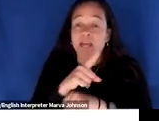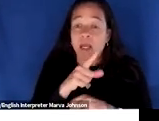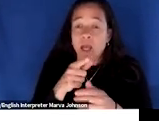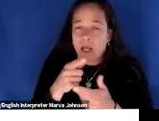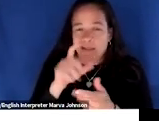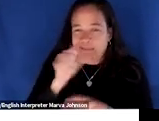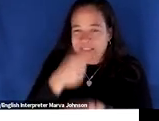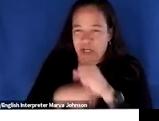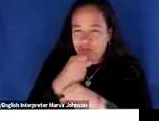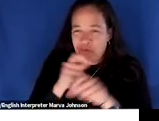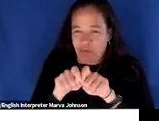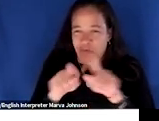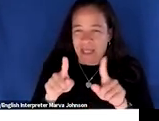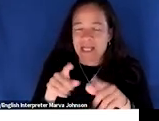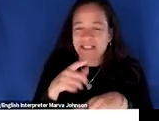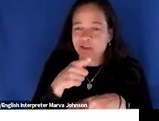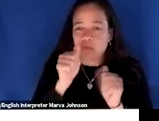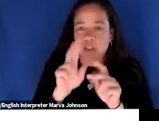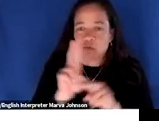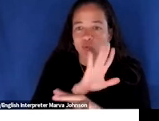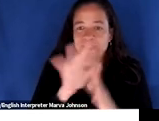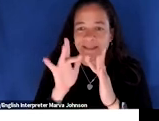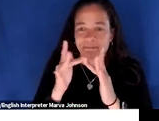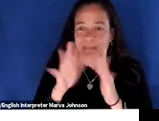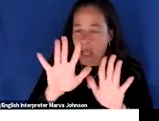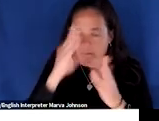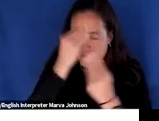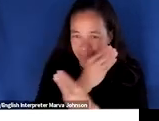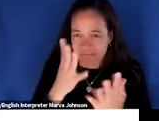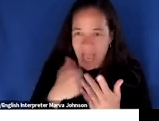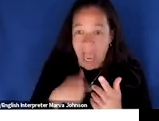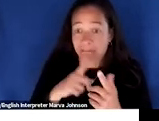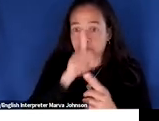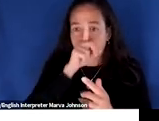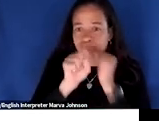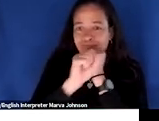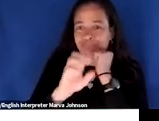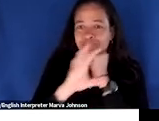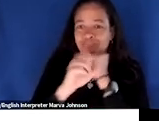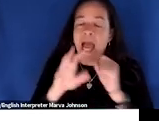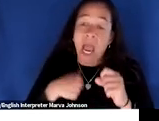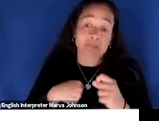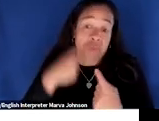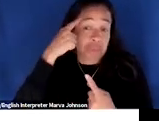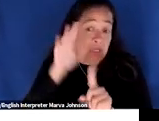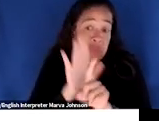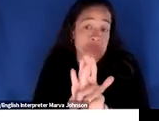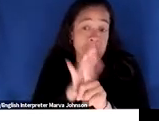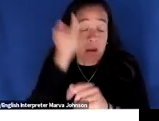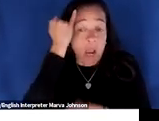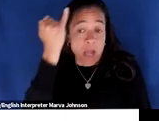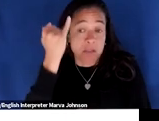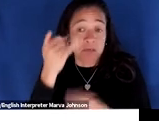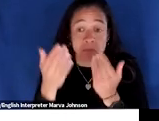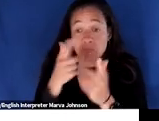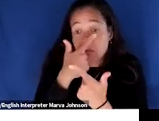and so on and by the way i'm not a you know i'm not a promoter for charles duhigg i just find some of these ideas interesting and and uh very easy